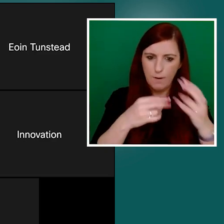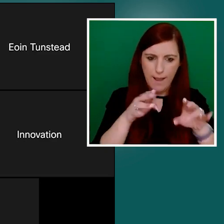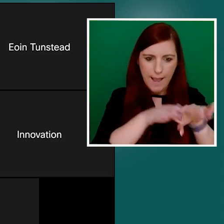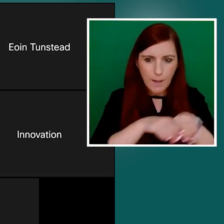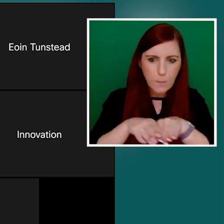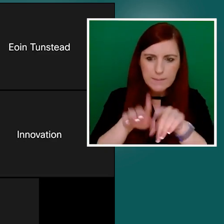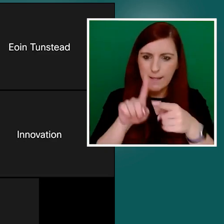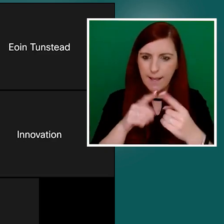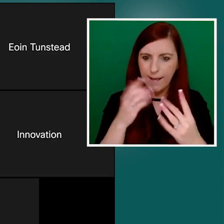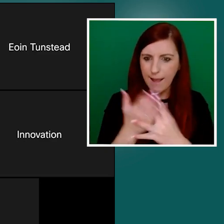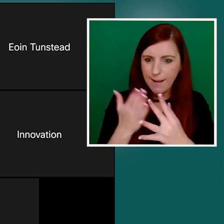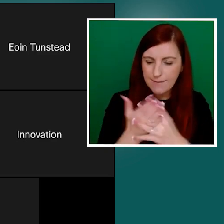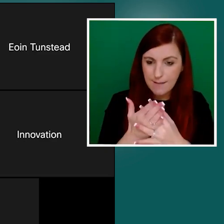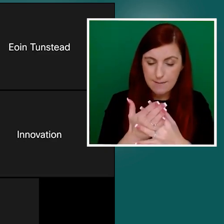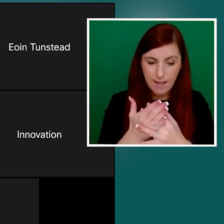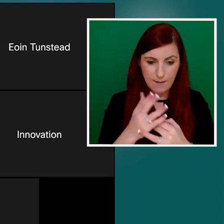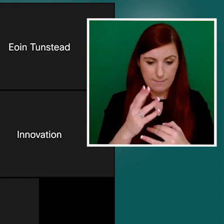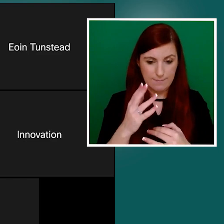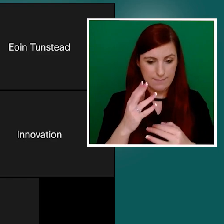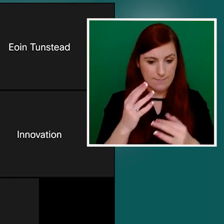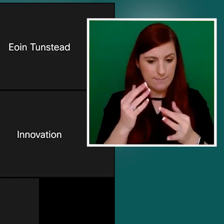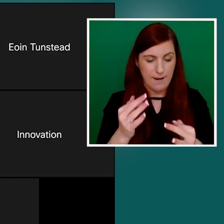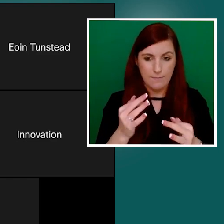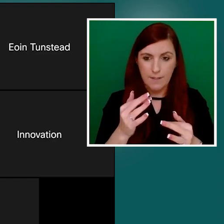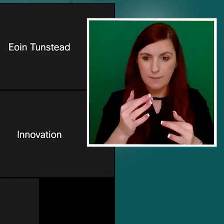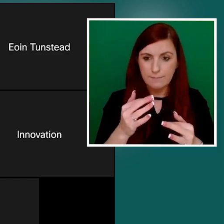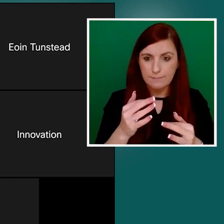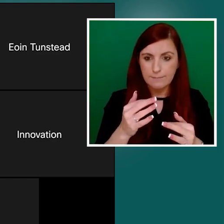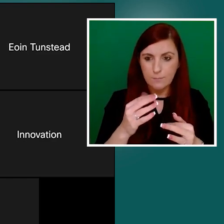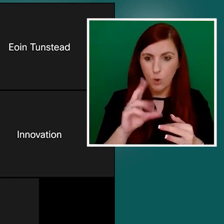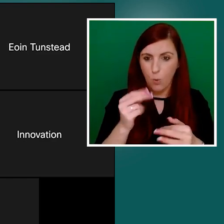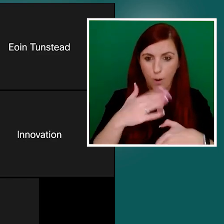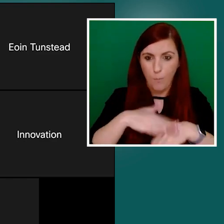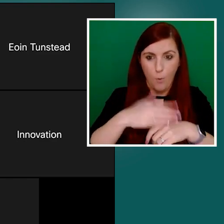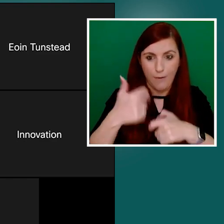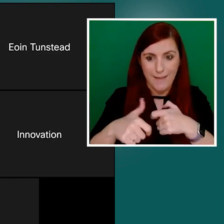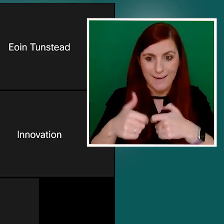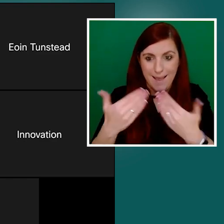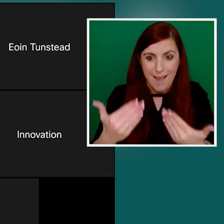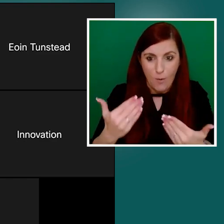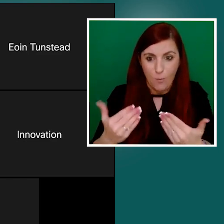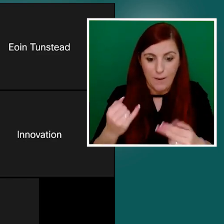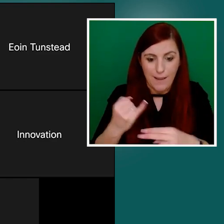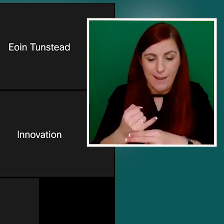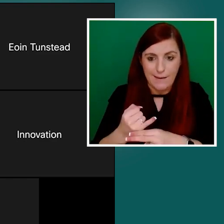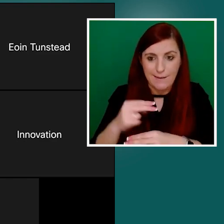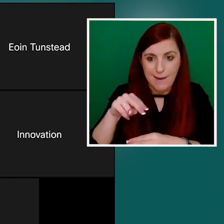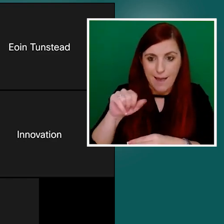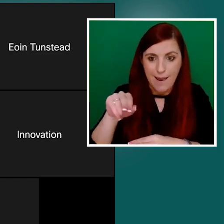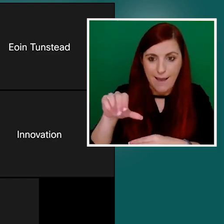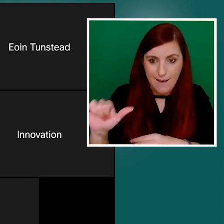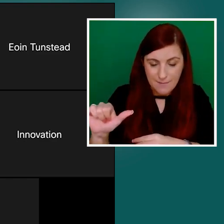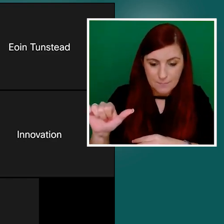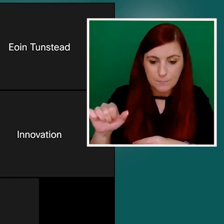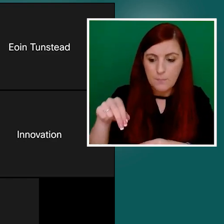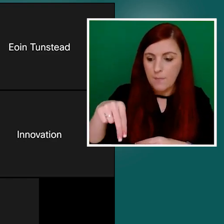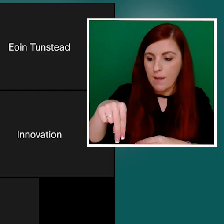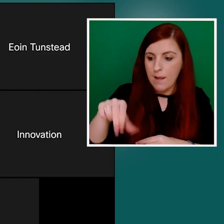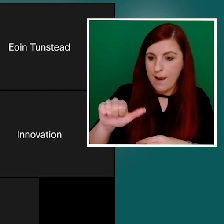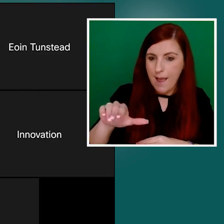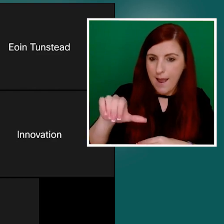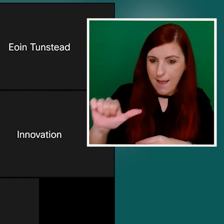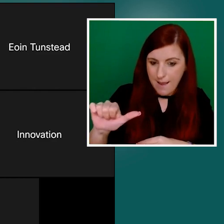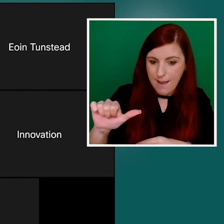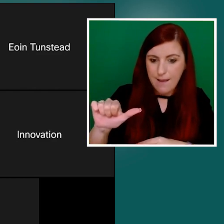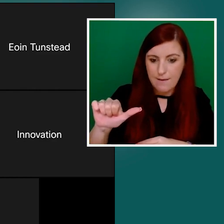National Adult Literacy Agency, NALA. And NALA itself has played a very important role in shaping updates to this